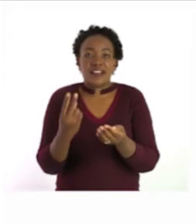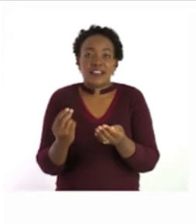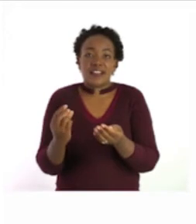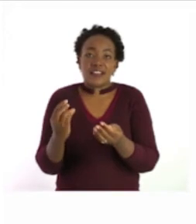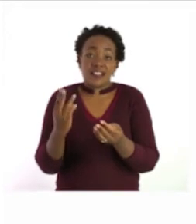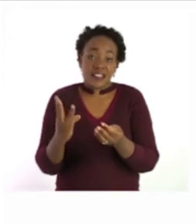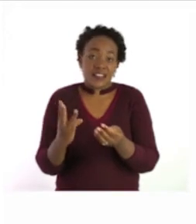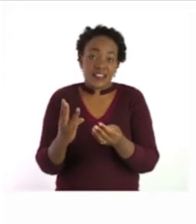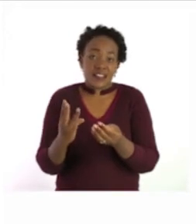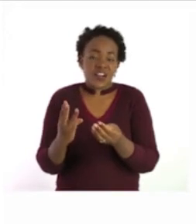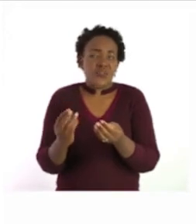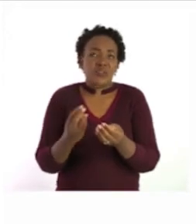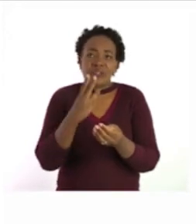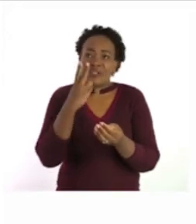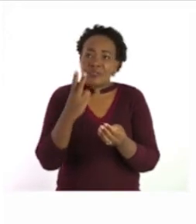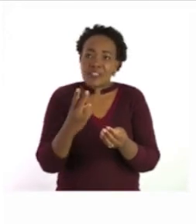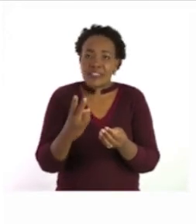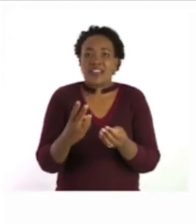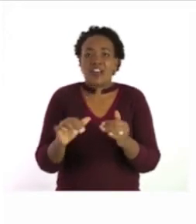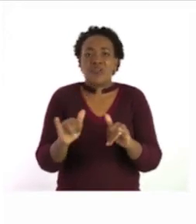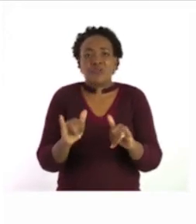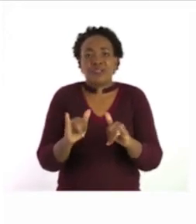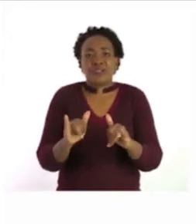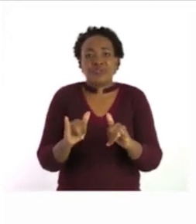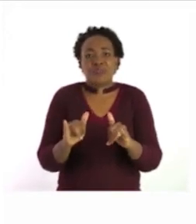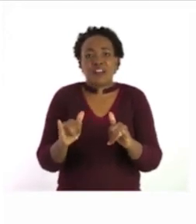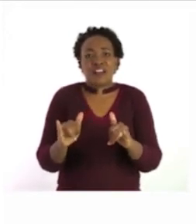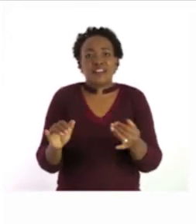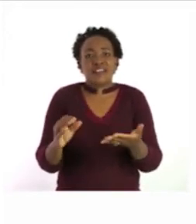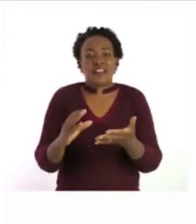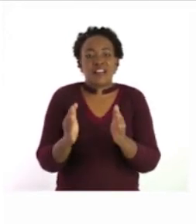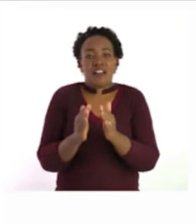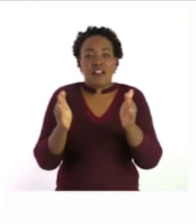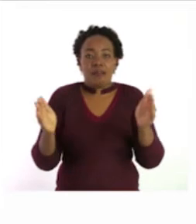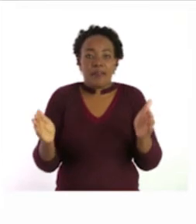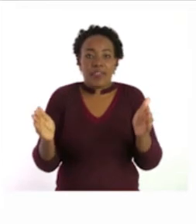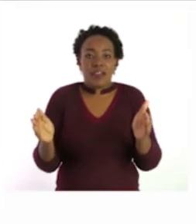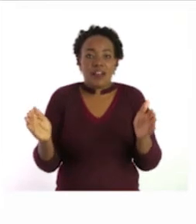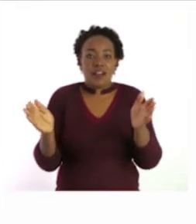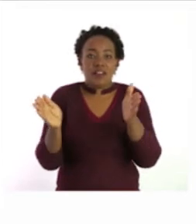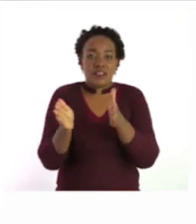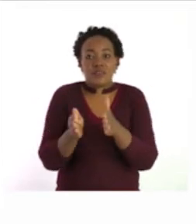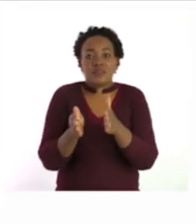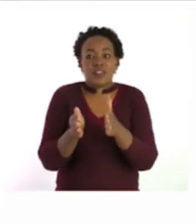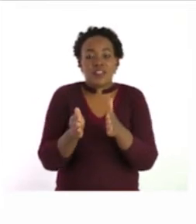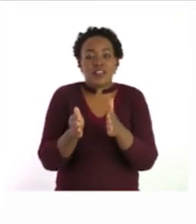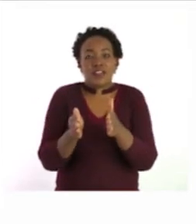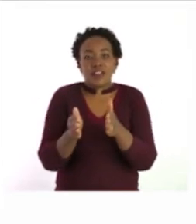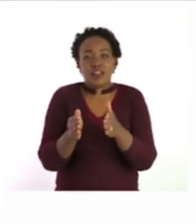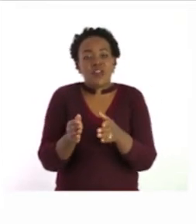to compare fractions. Using greater than, less than, or